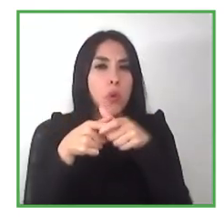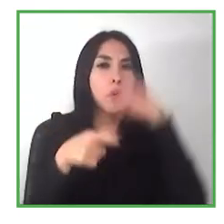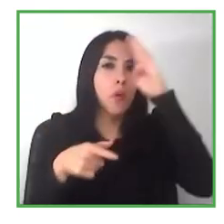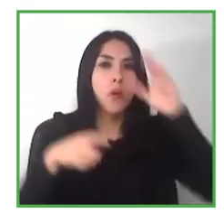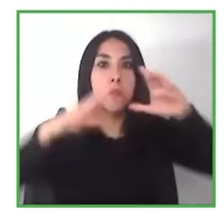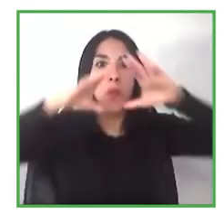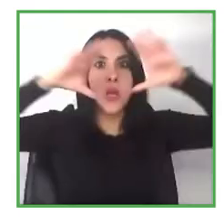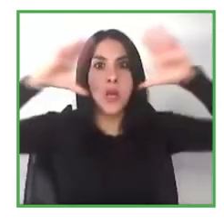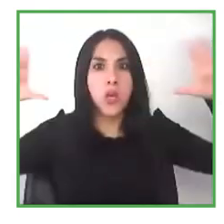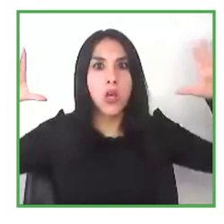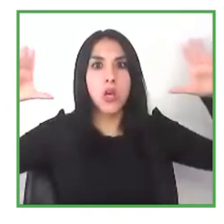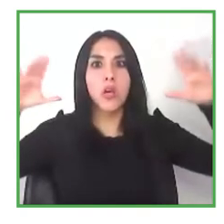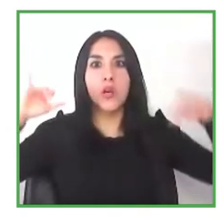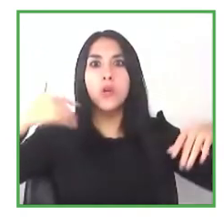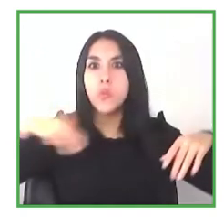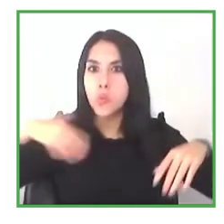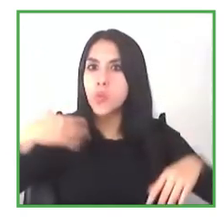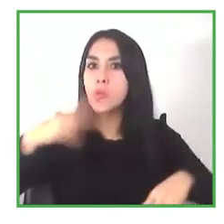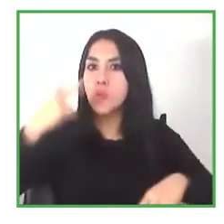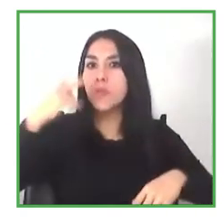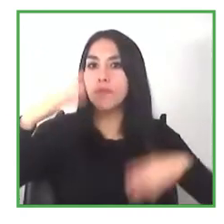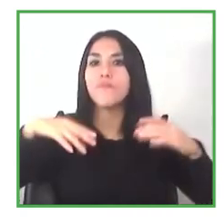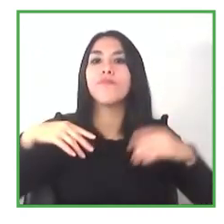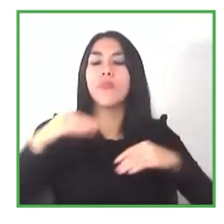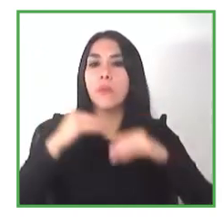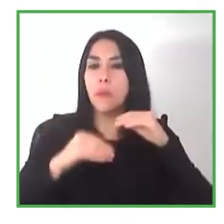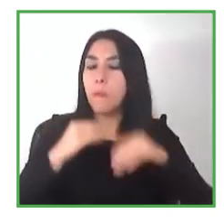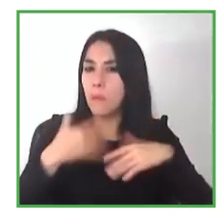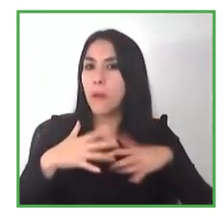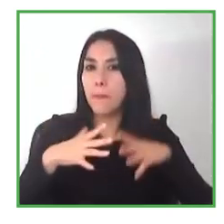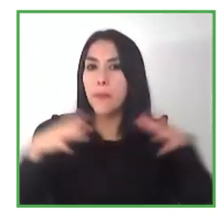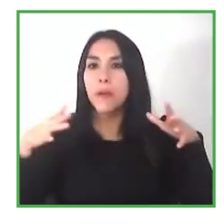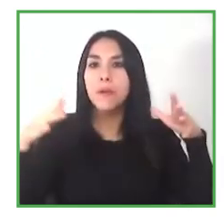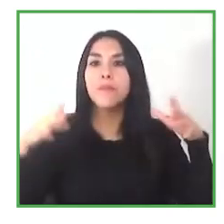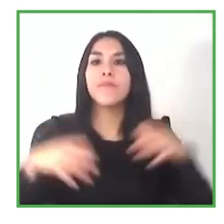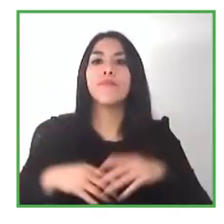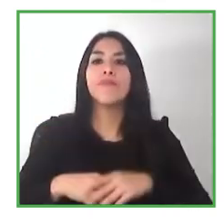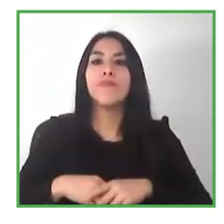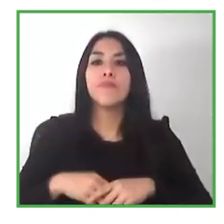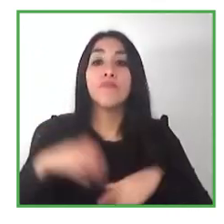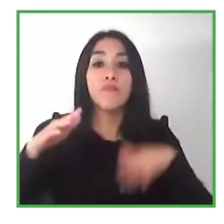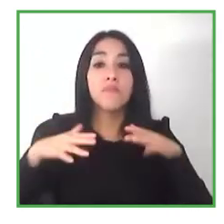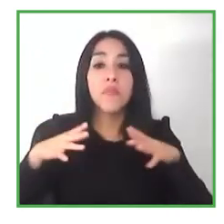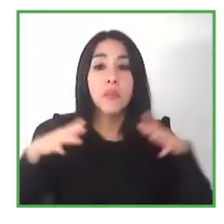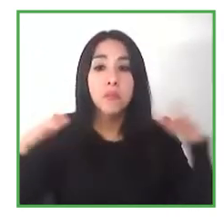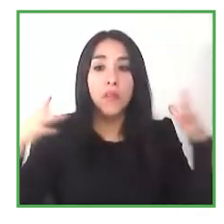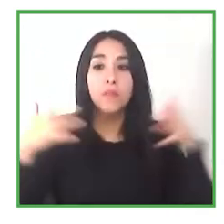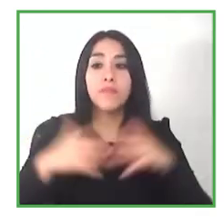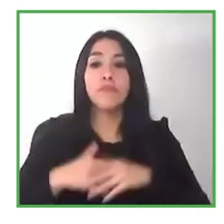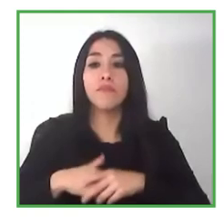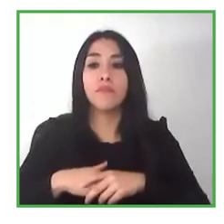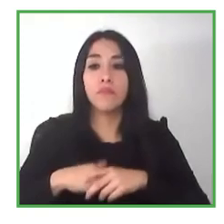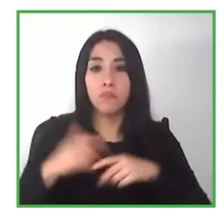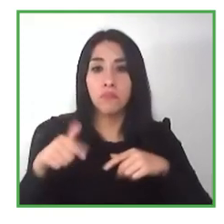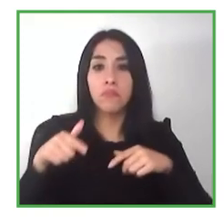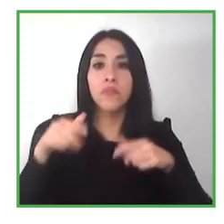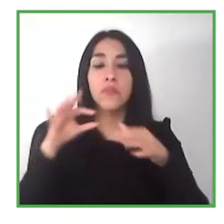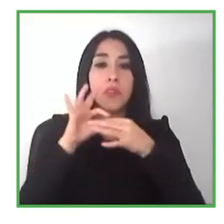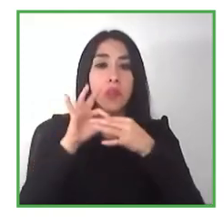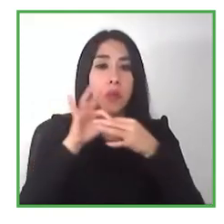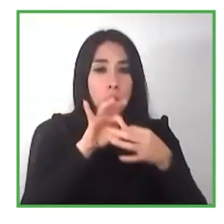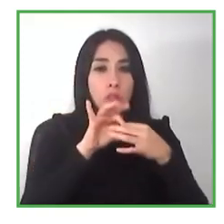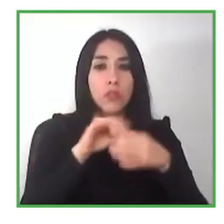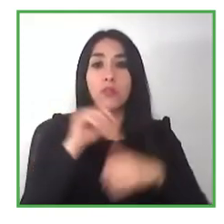depending on the size of our country so i want to thank you all all for this great answers for participating